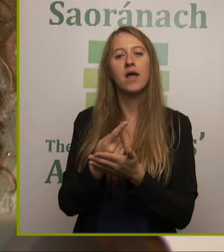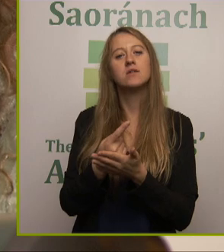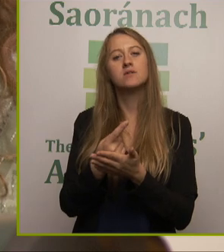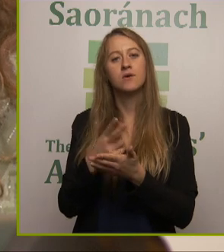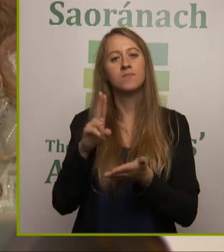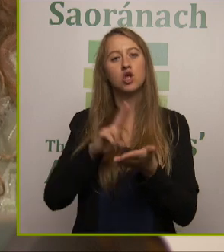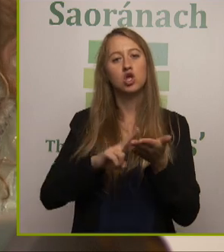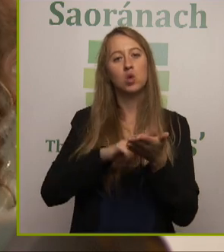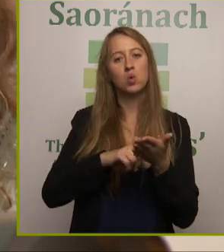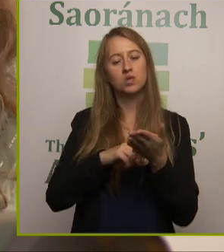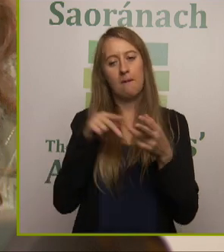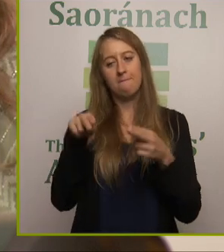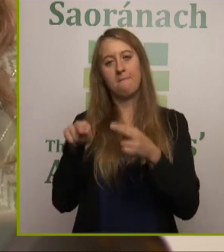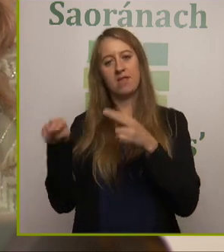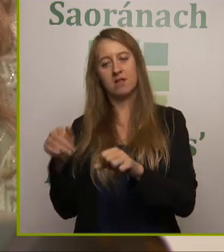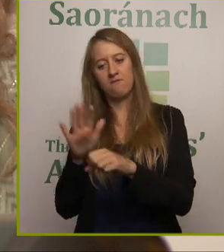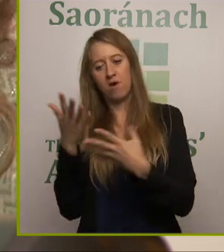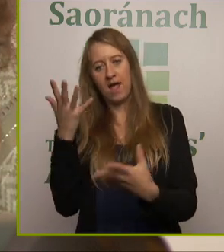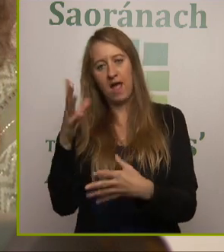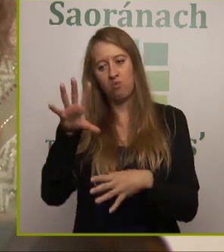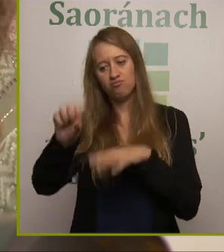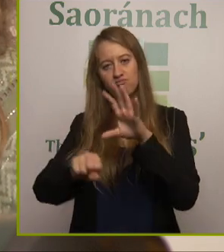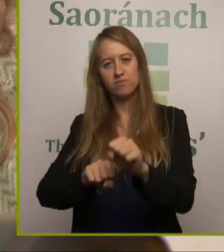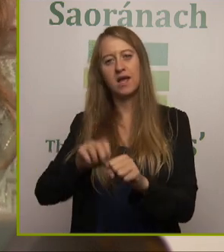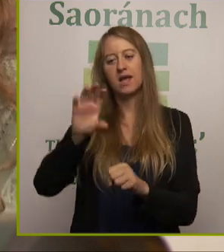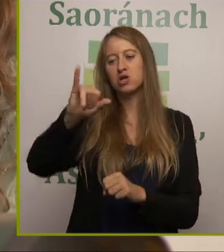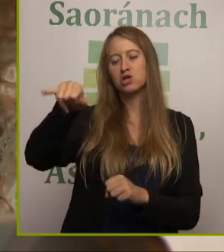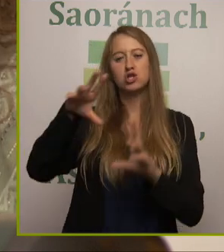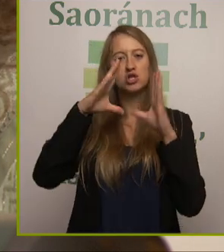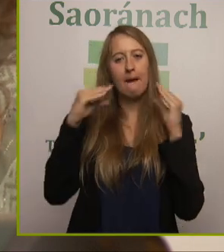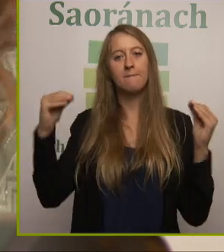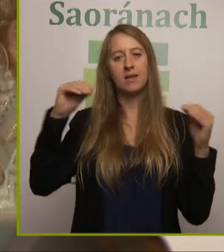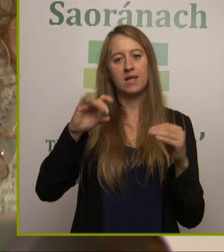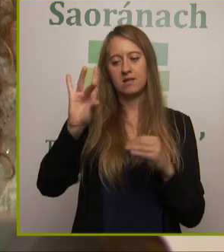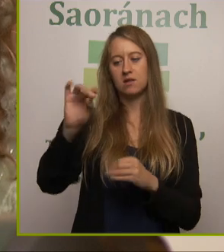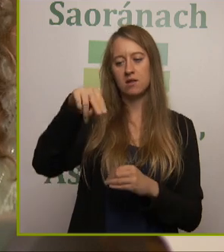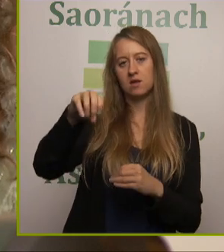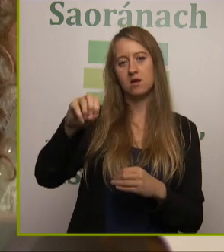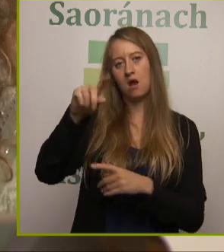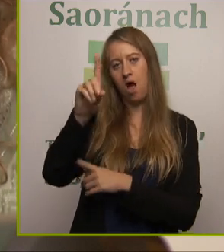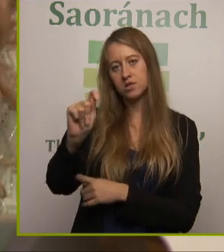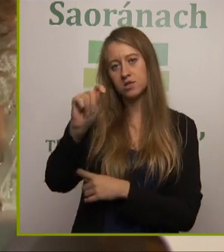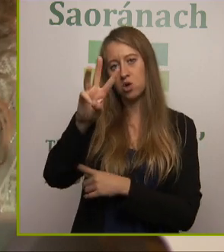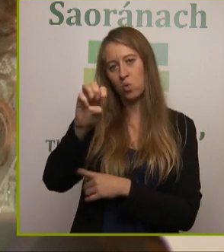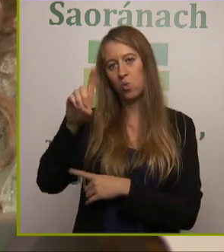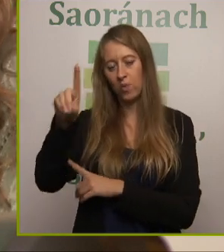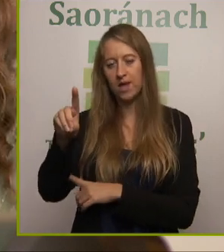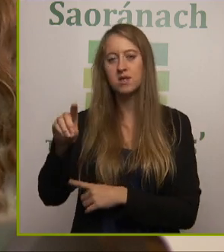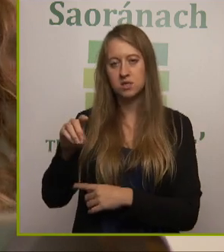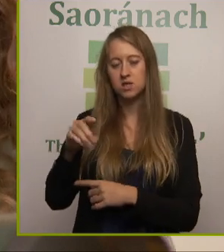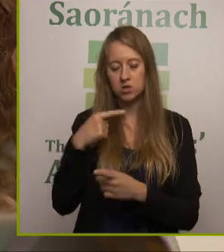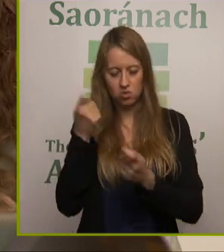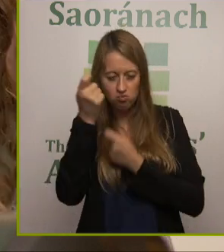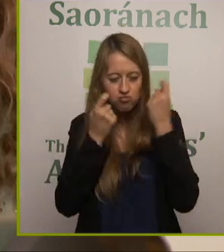developed, we're working with a consultant who's developing bioremediation for us and we're using that quite